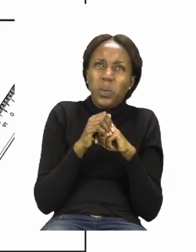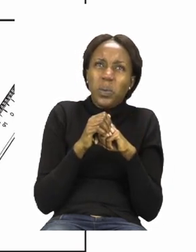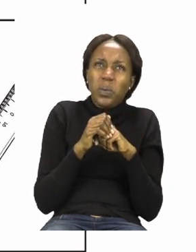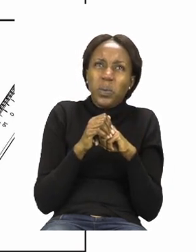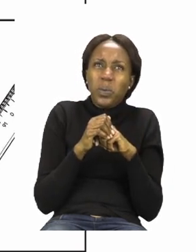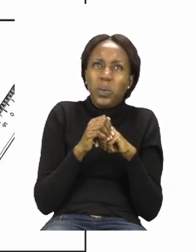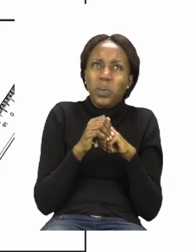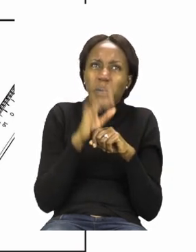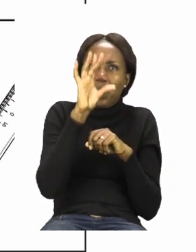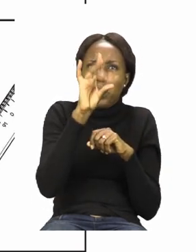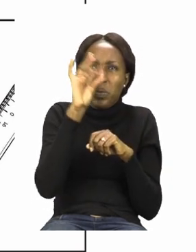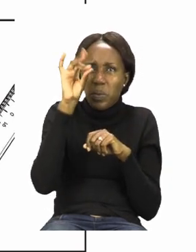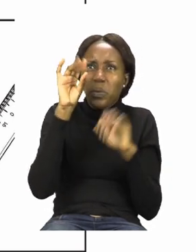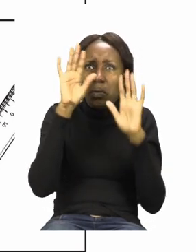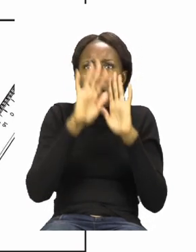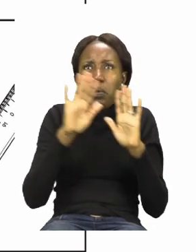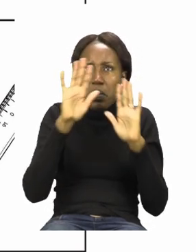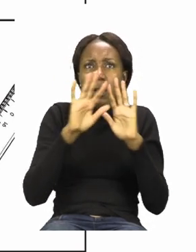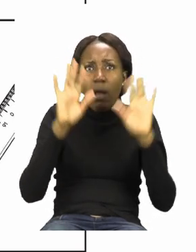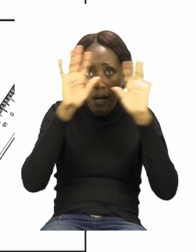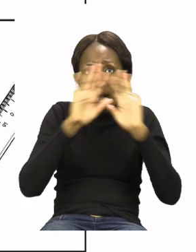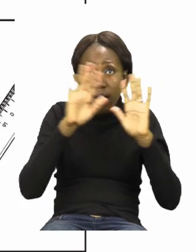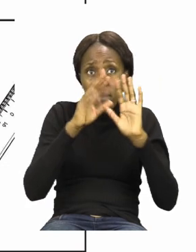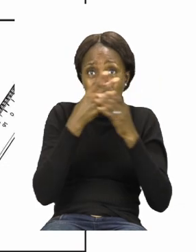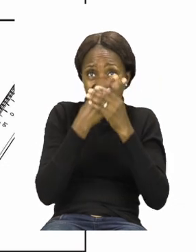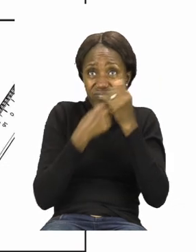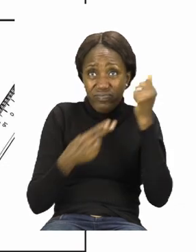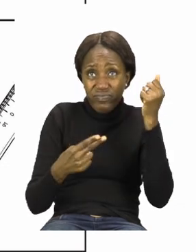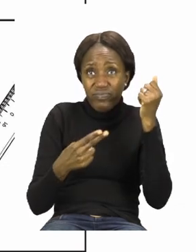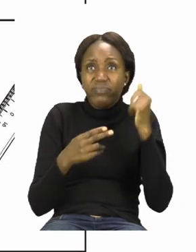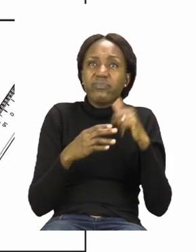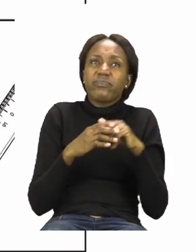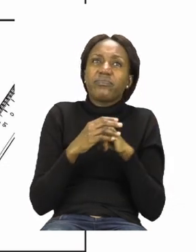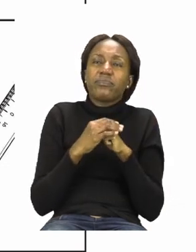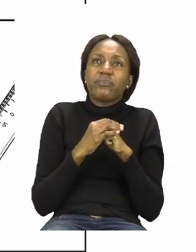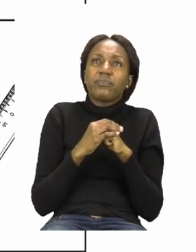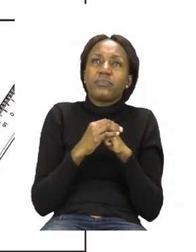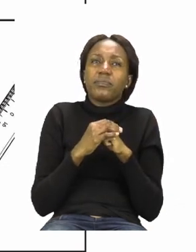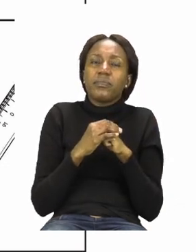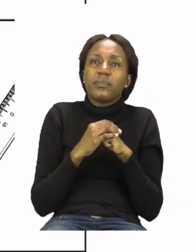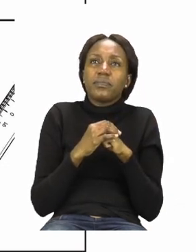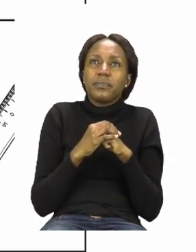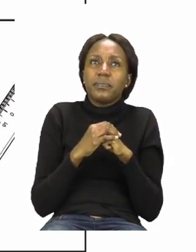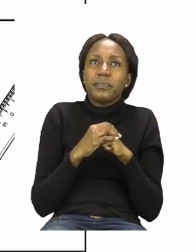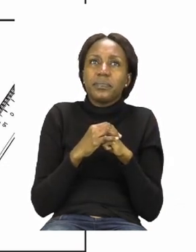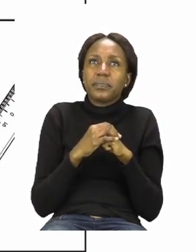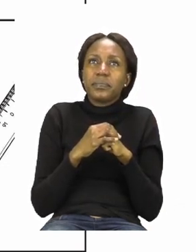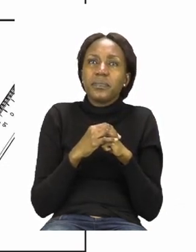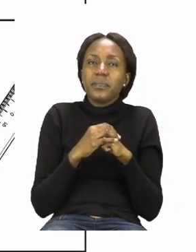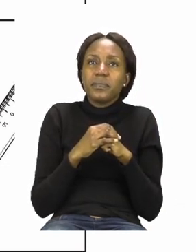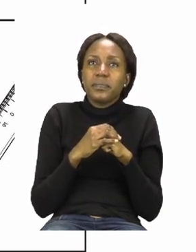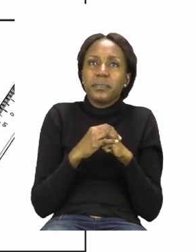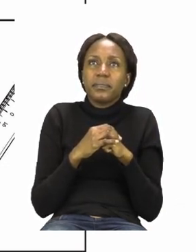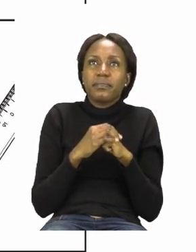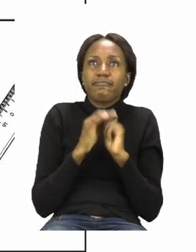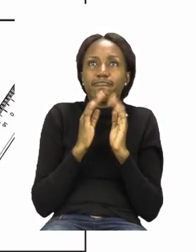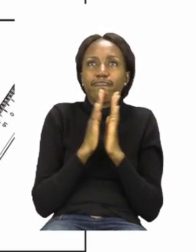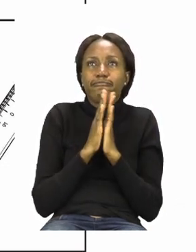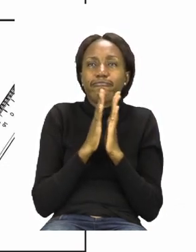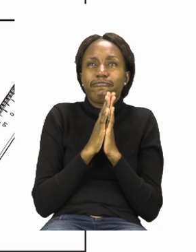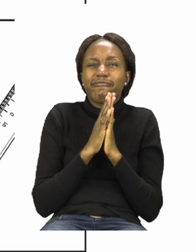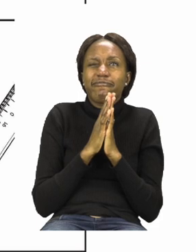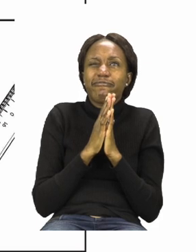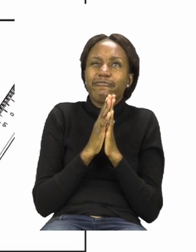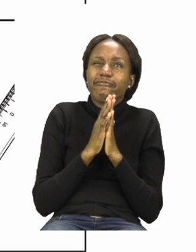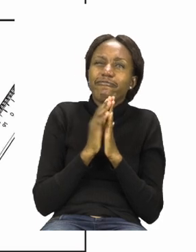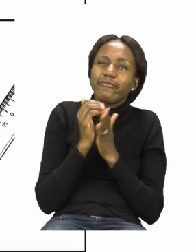choose a colour and then colour both of them the same colour. Take your time with your colouring boys and